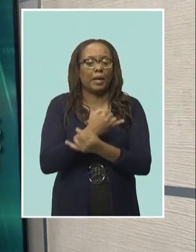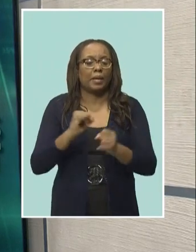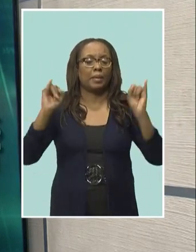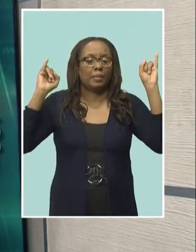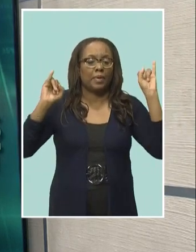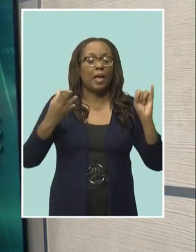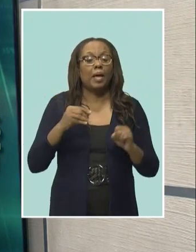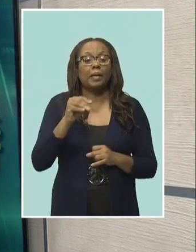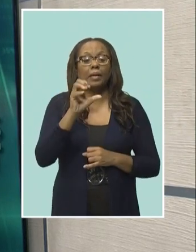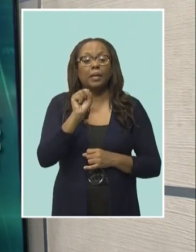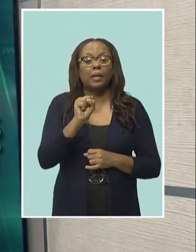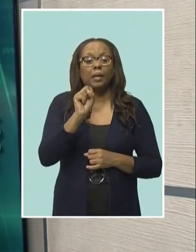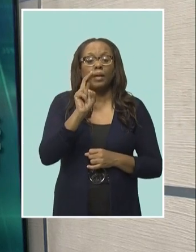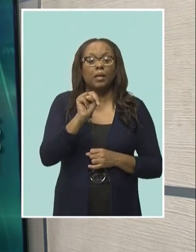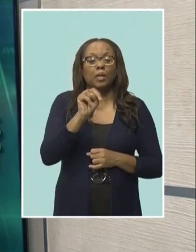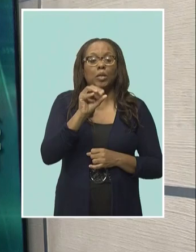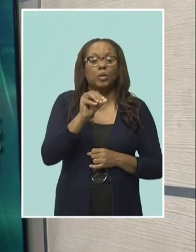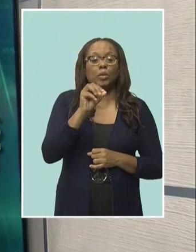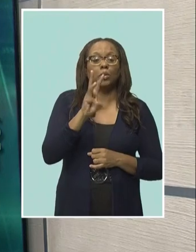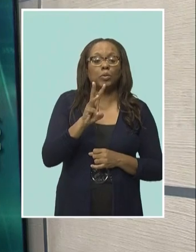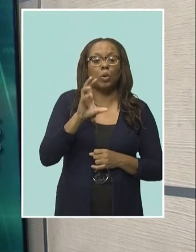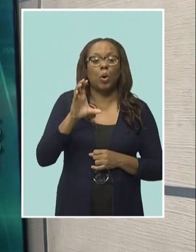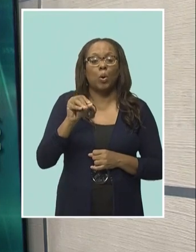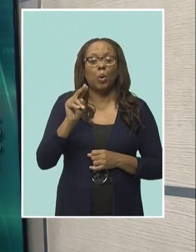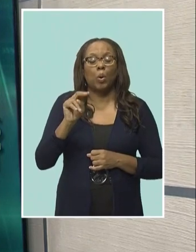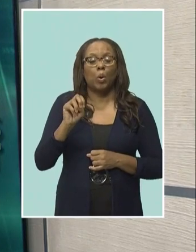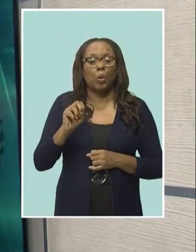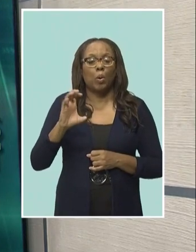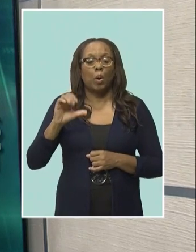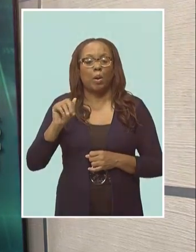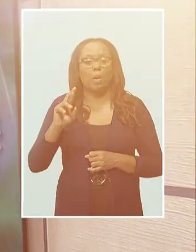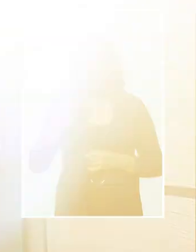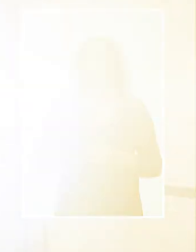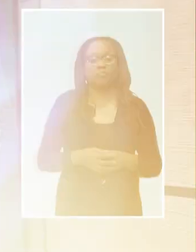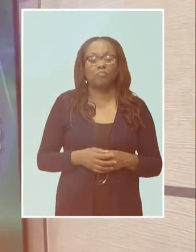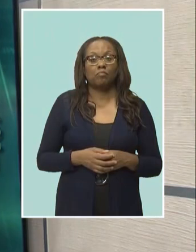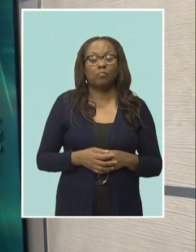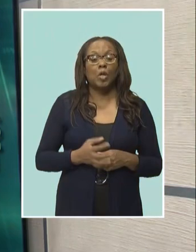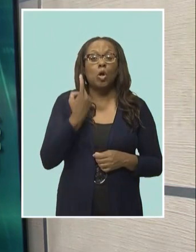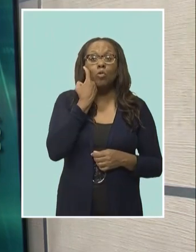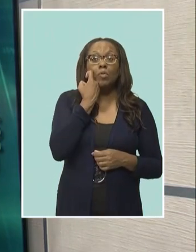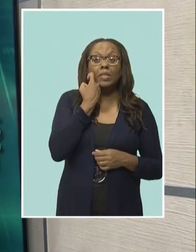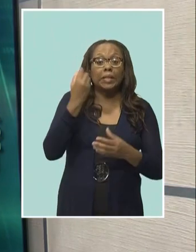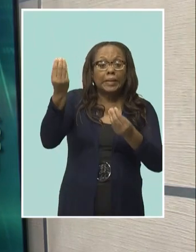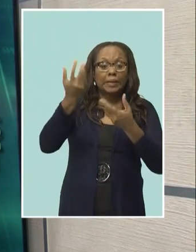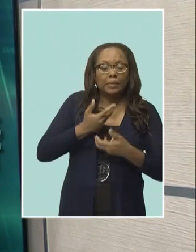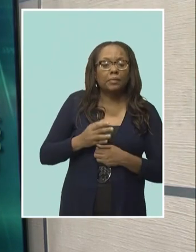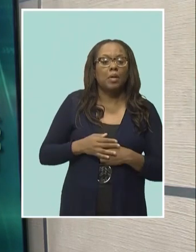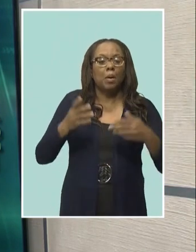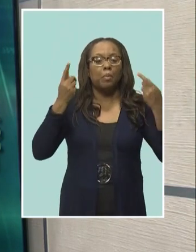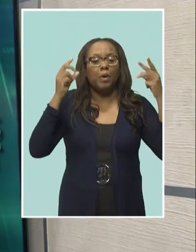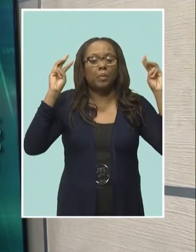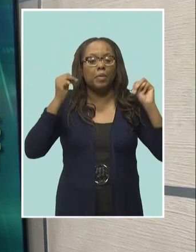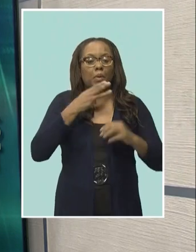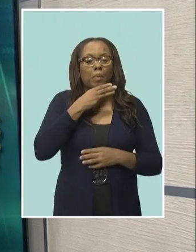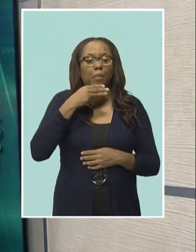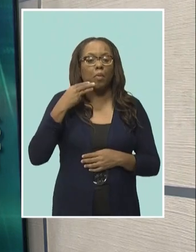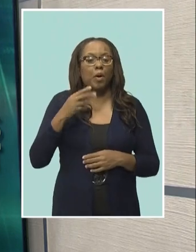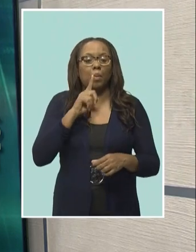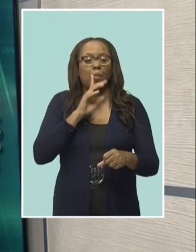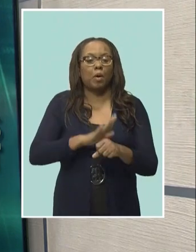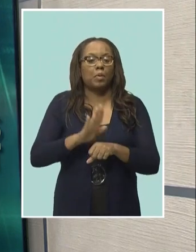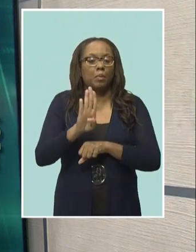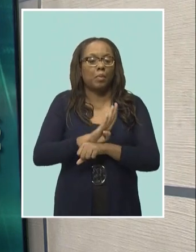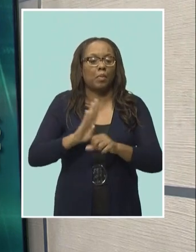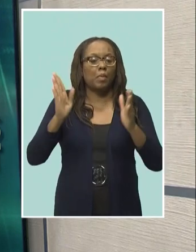as well as a snow cone cart loaded with rum mixes and Bajan syrups. This just in, Prime Minister Mia Amour-Mothley is assuring